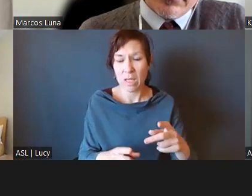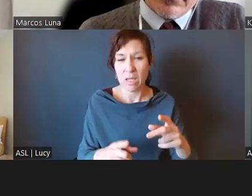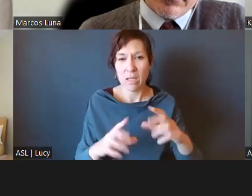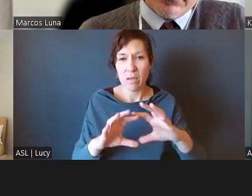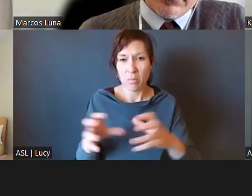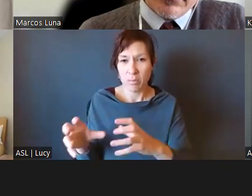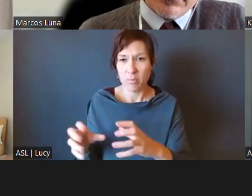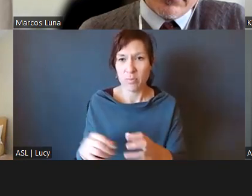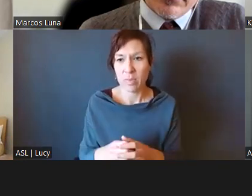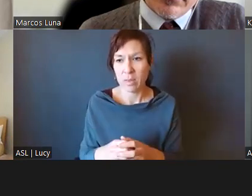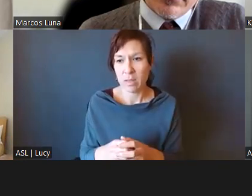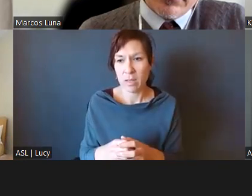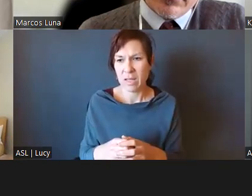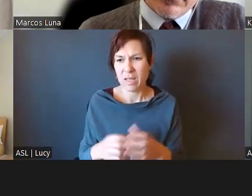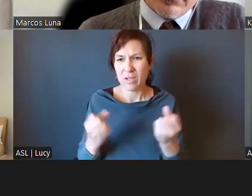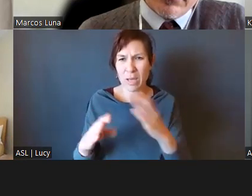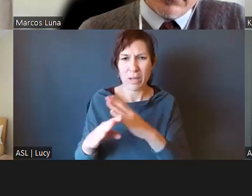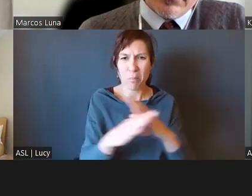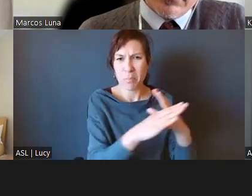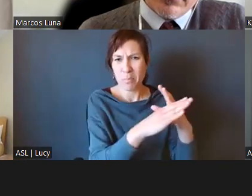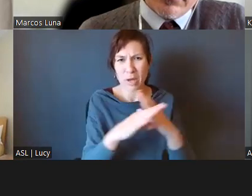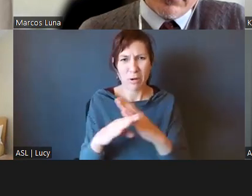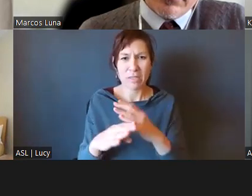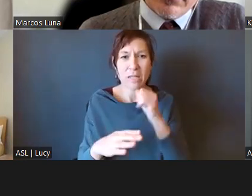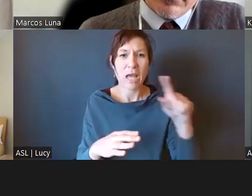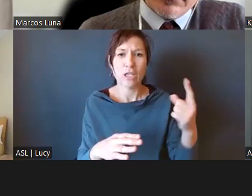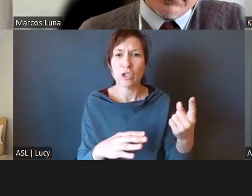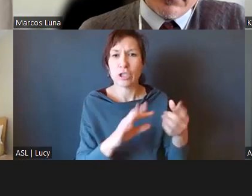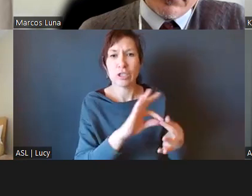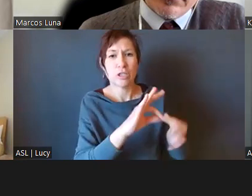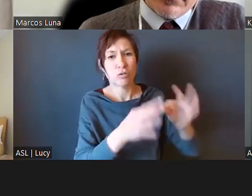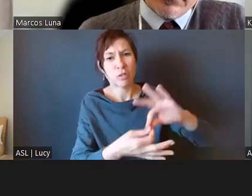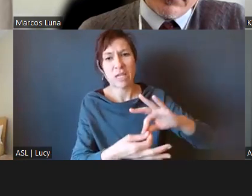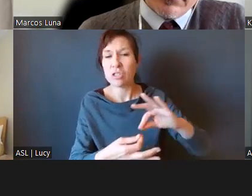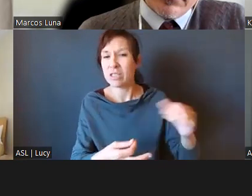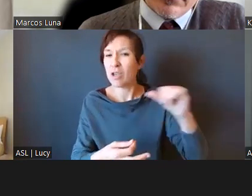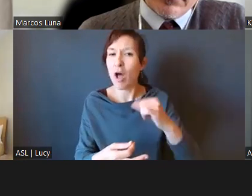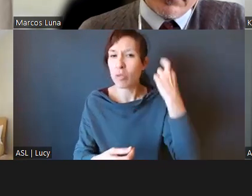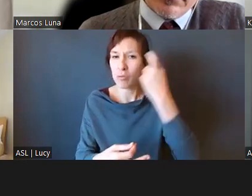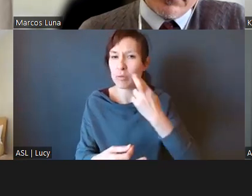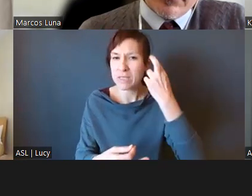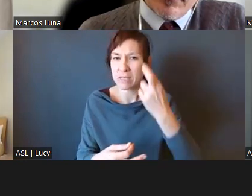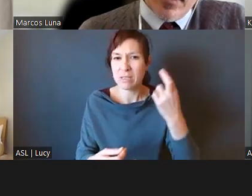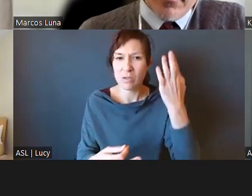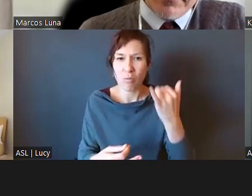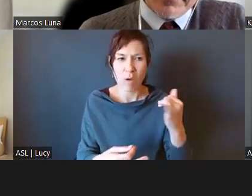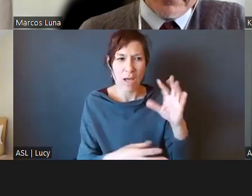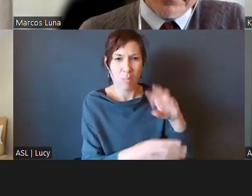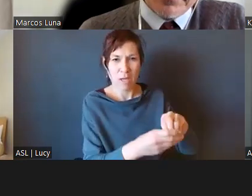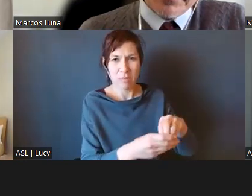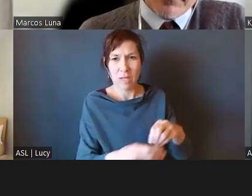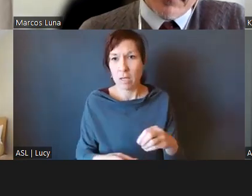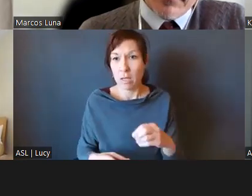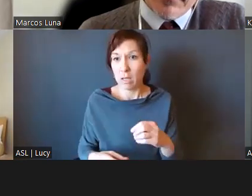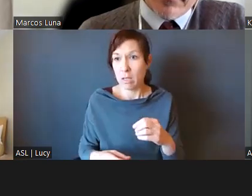levels of barrier beyond providing interpretation at a meeting. Um. It's just like, who even knows that